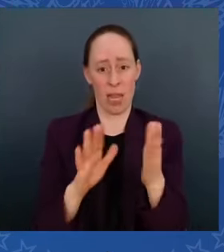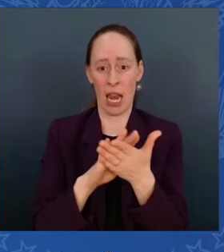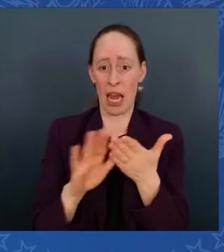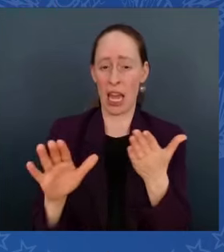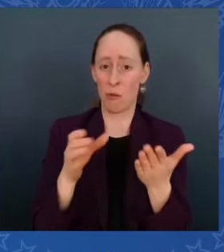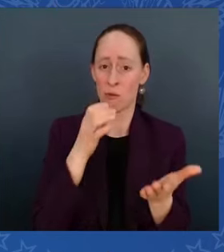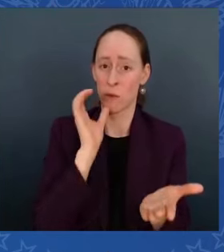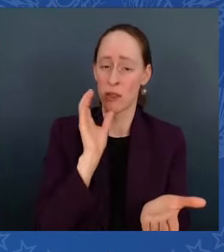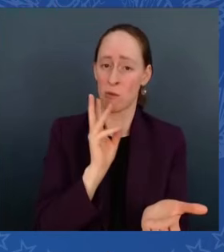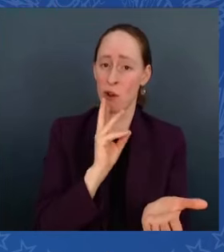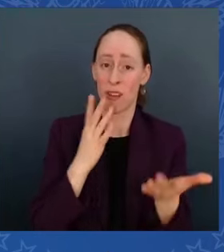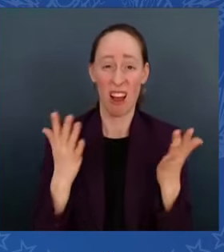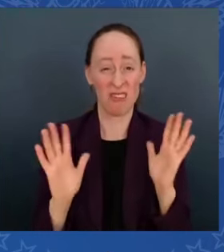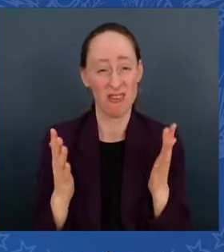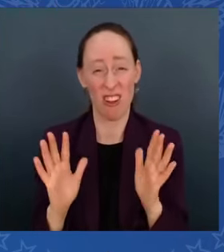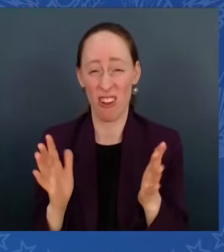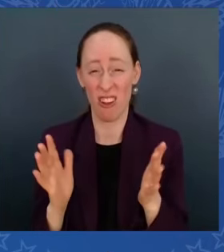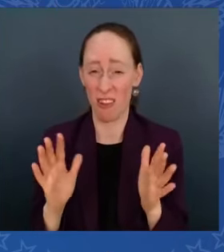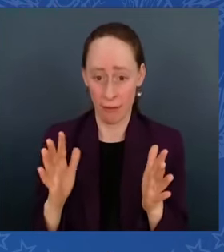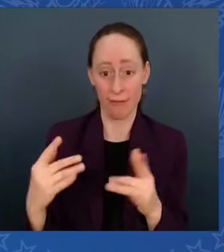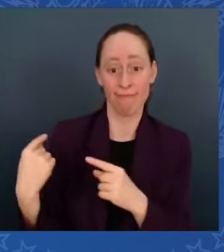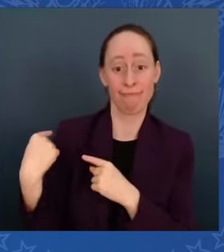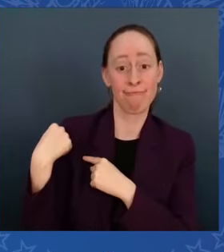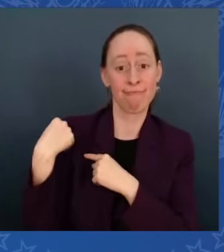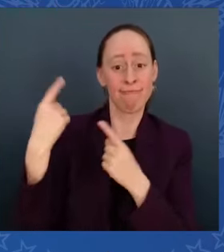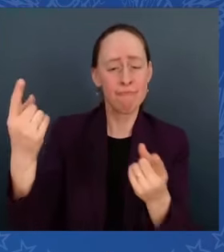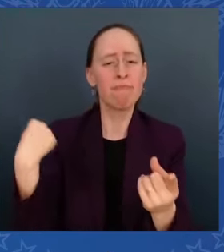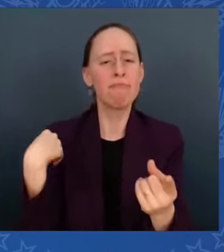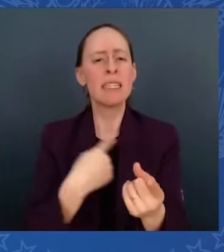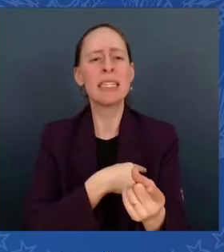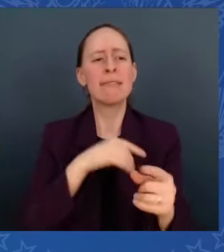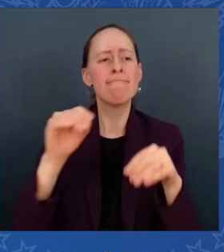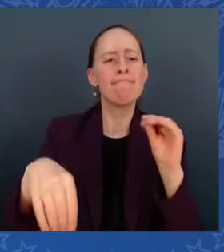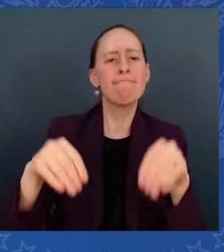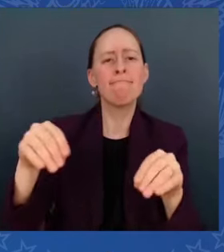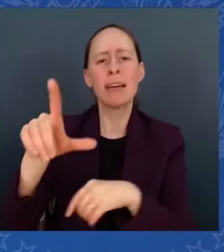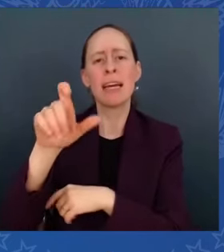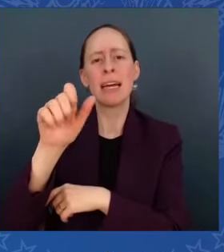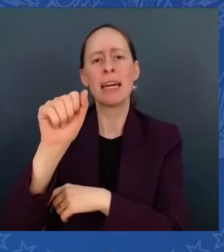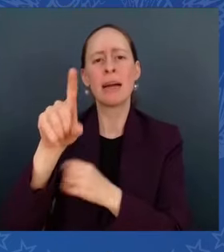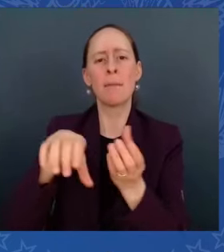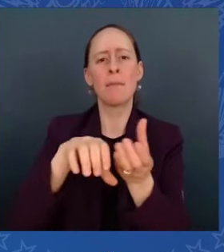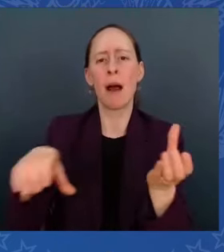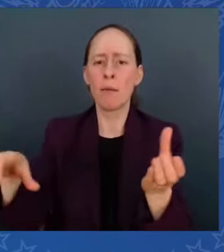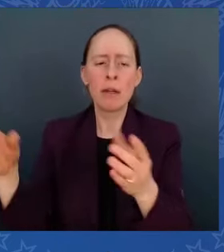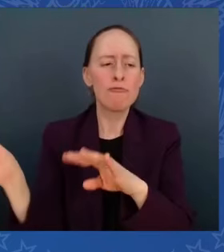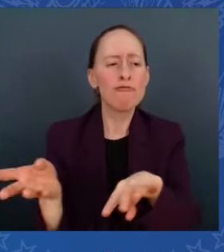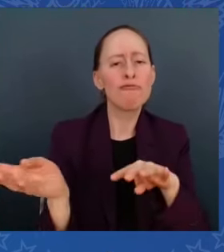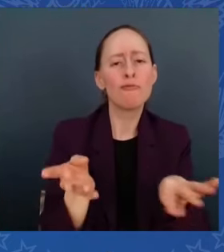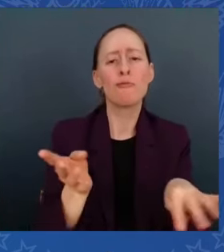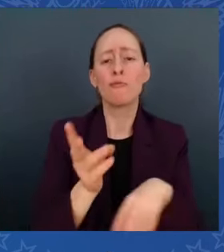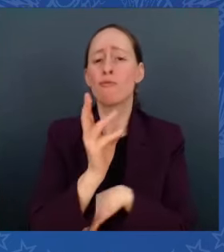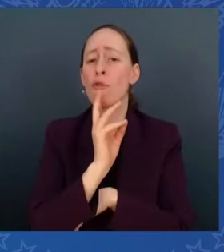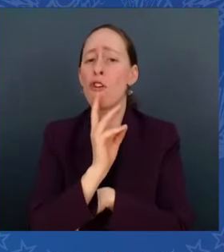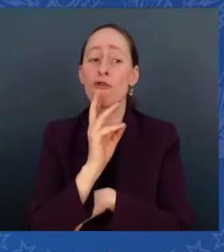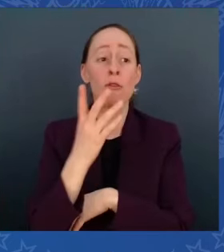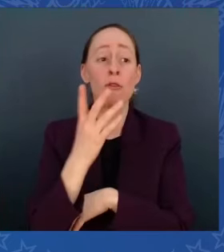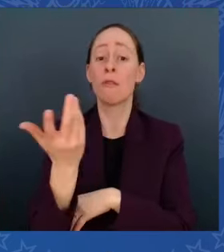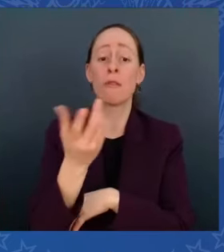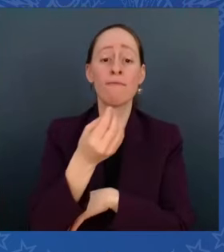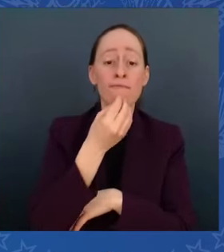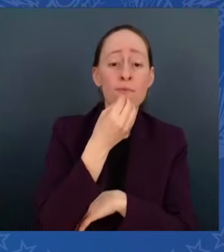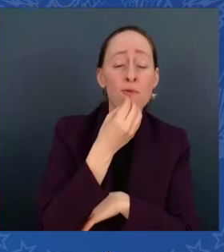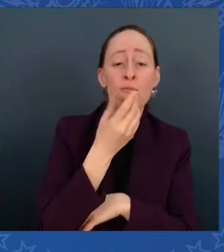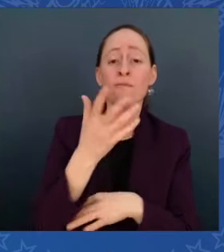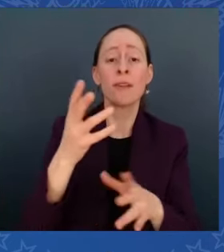service pipe lines, connecting the main water line in the streets to the homes and schools and businesses in this city and around